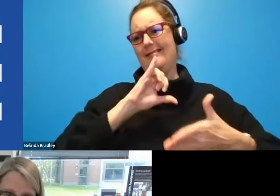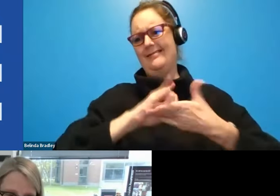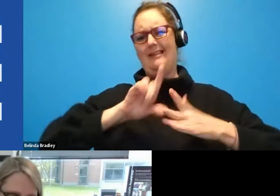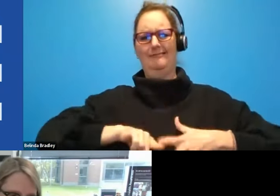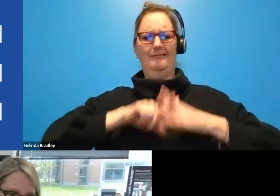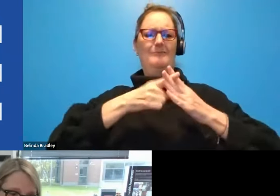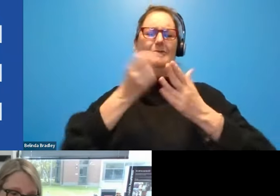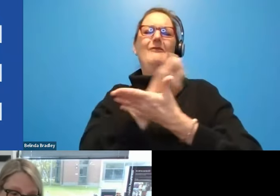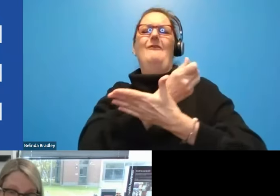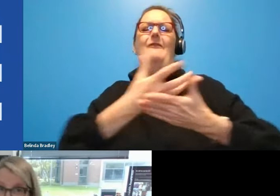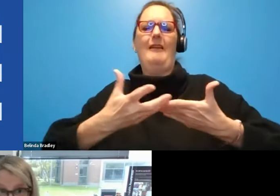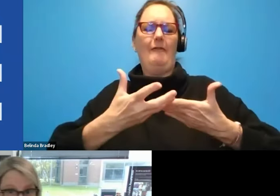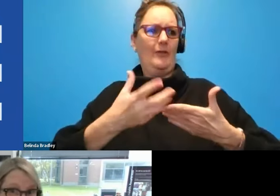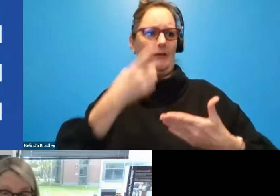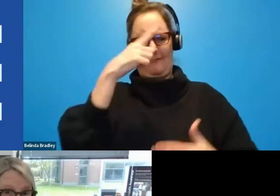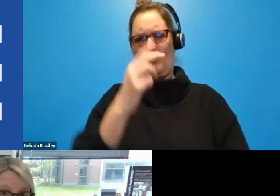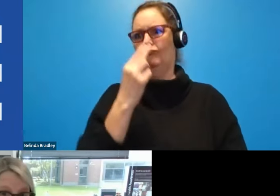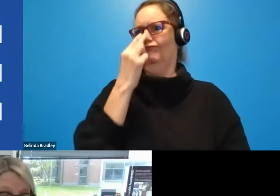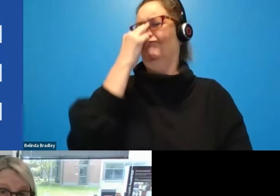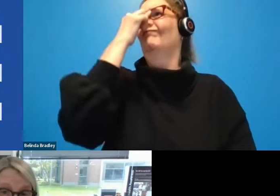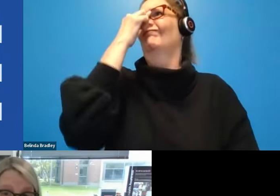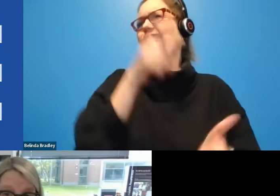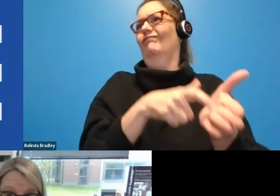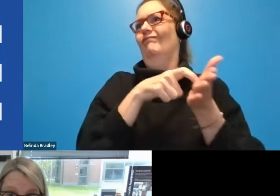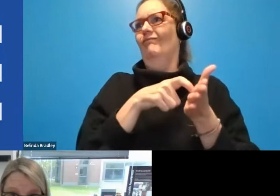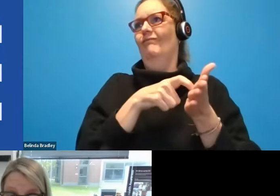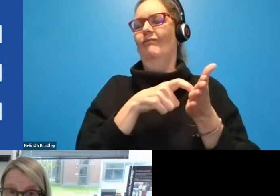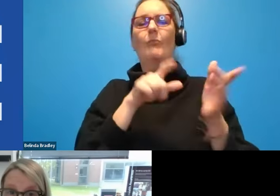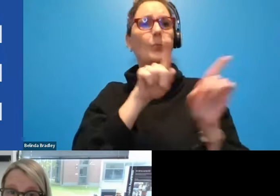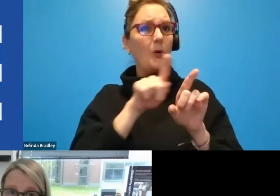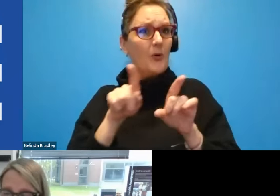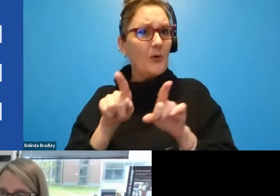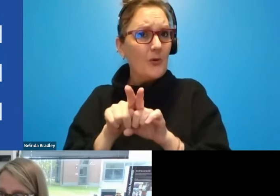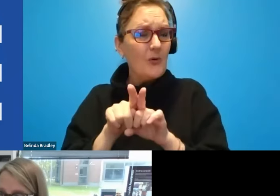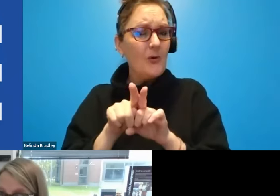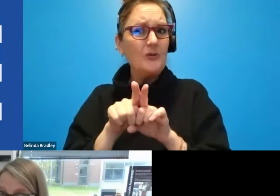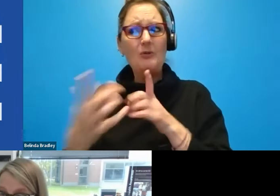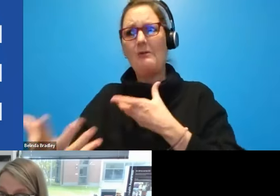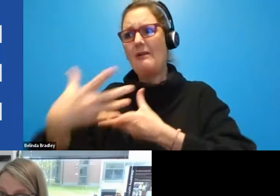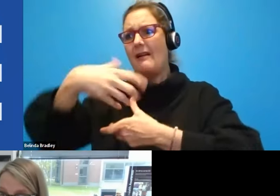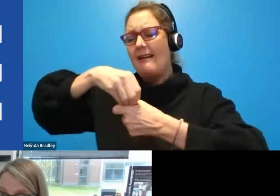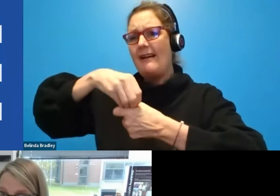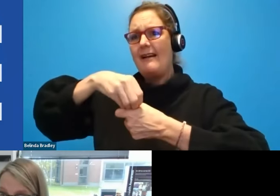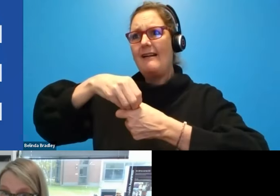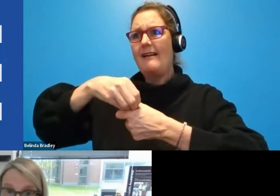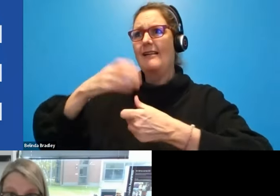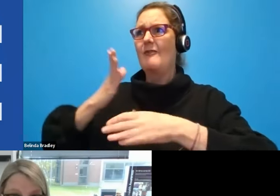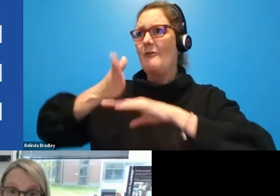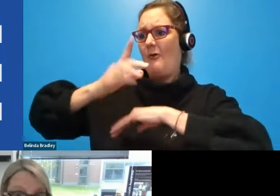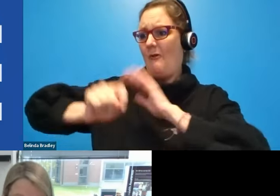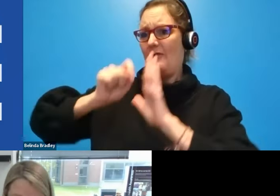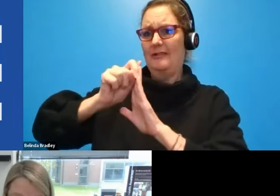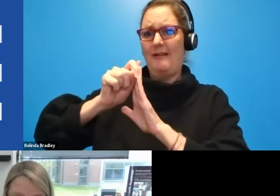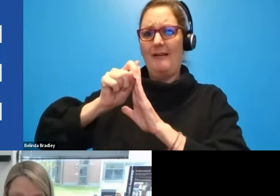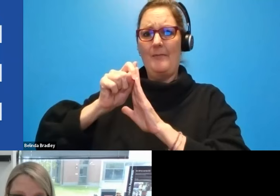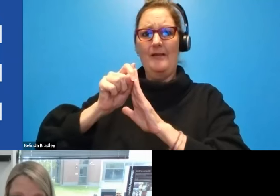technology perspective. But I would also, you know, over time, think it's extended to making sure that humans,